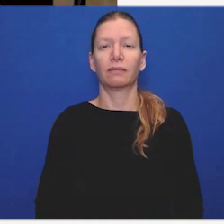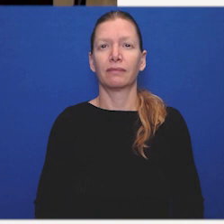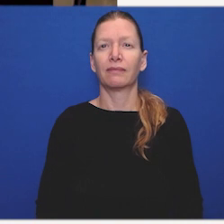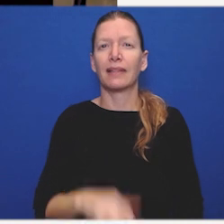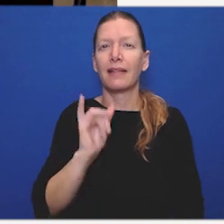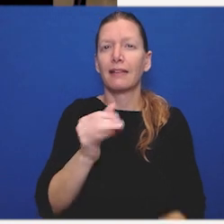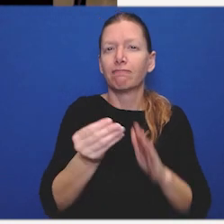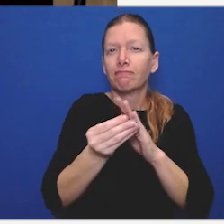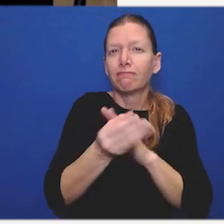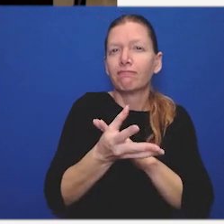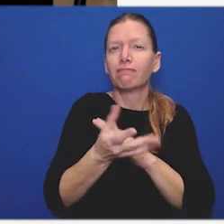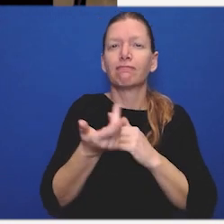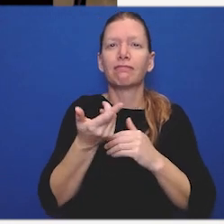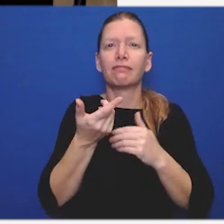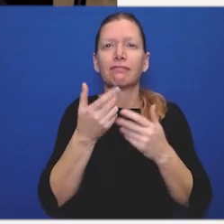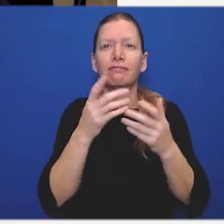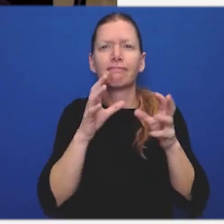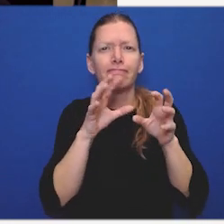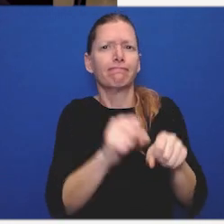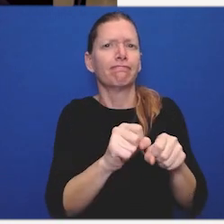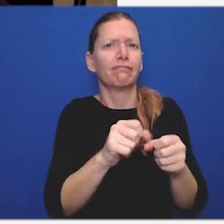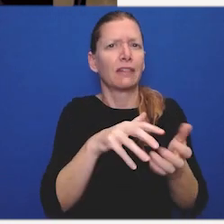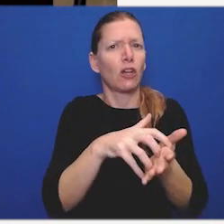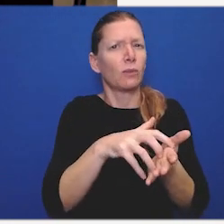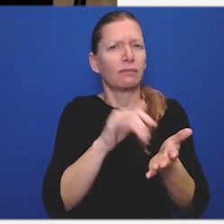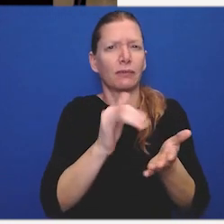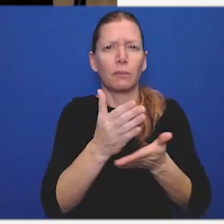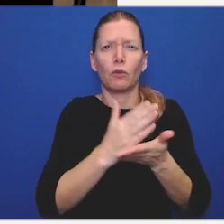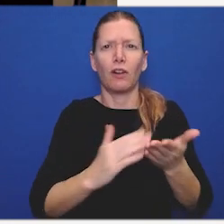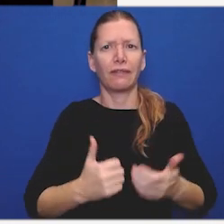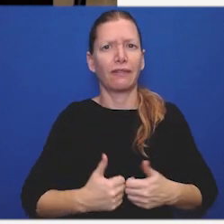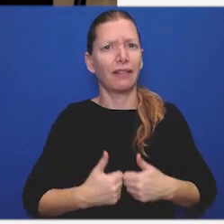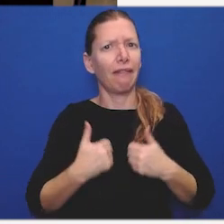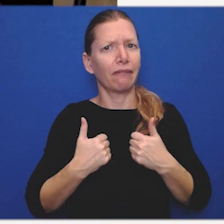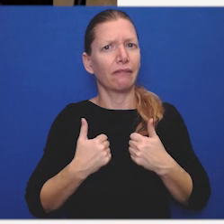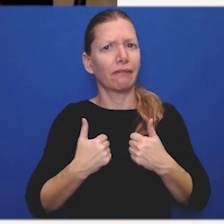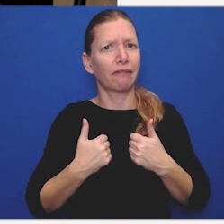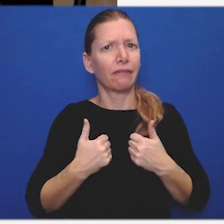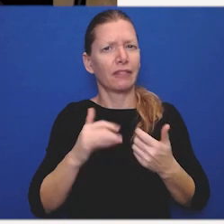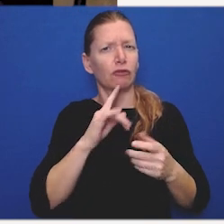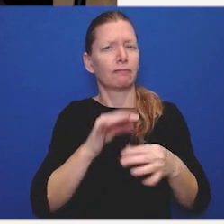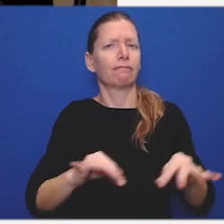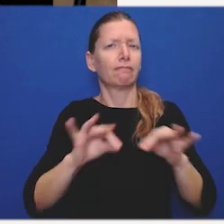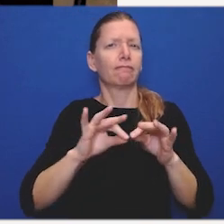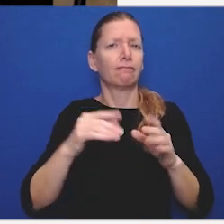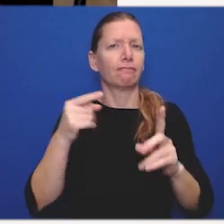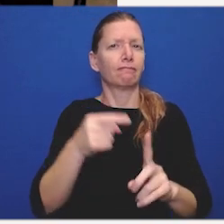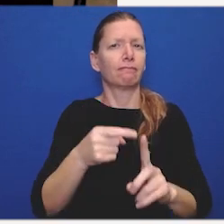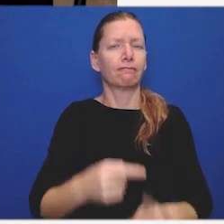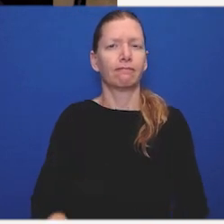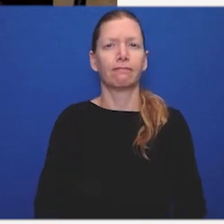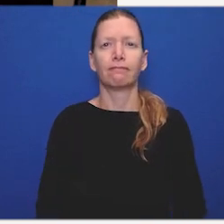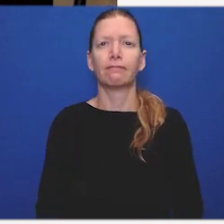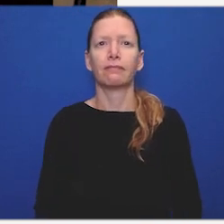That like nuance the claiming of vulnerability as just part of life is a really